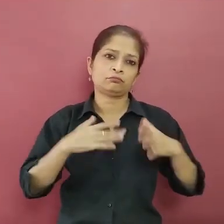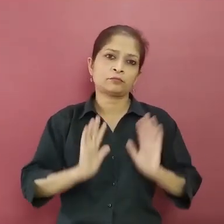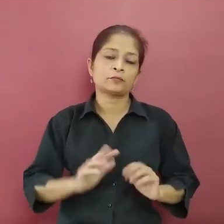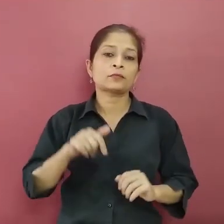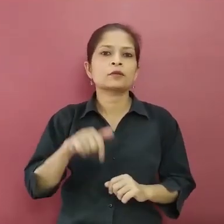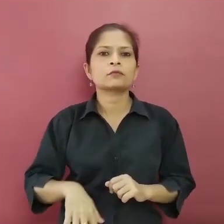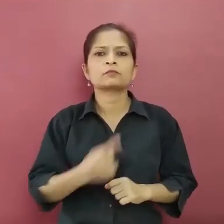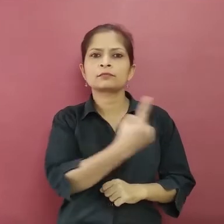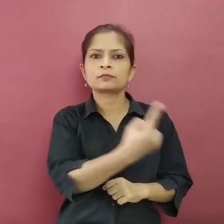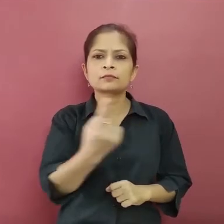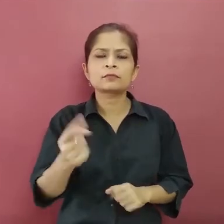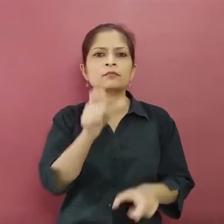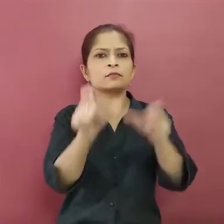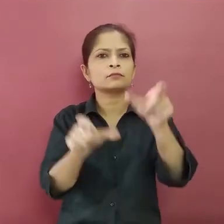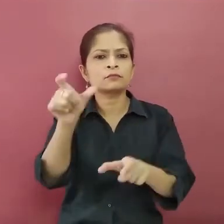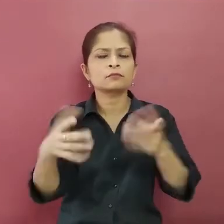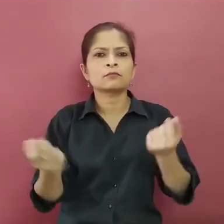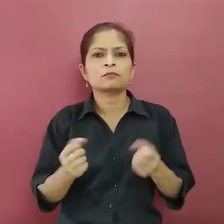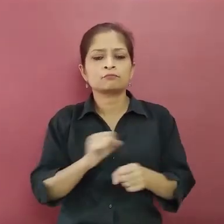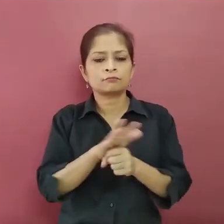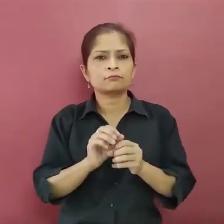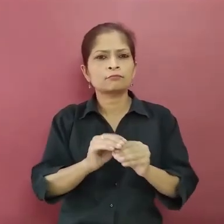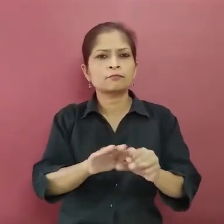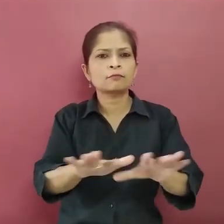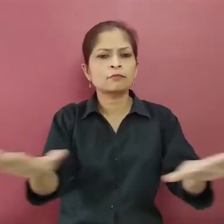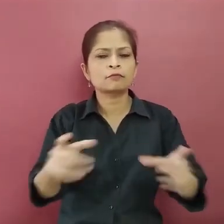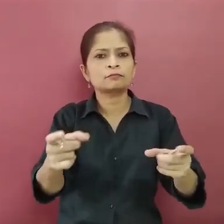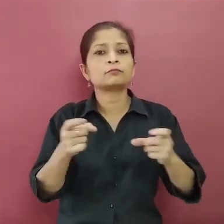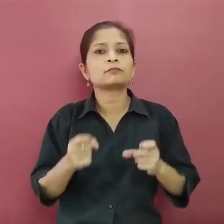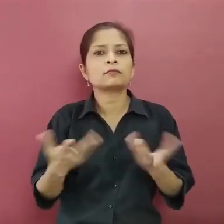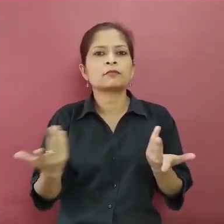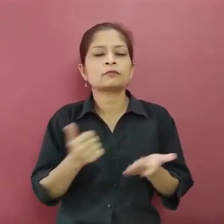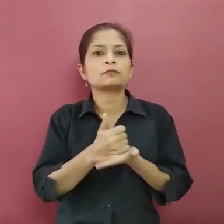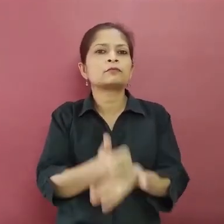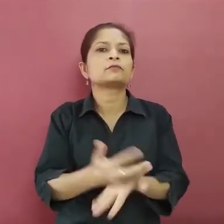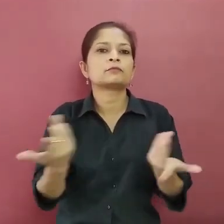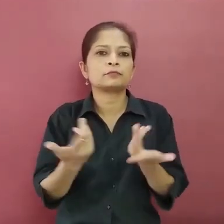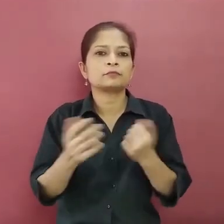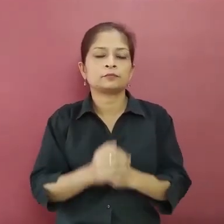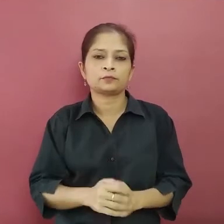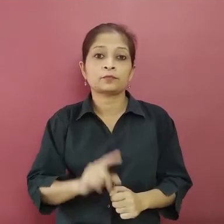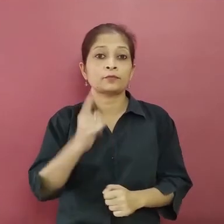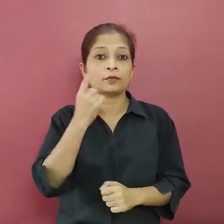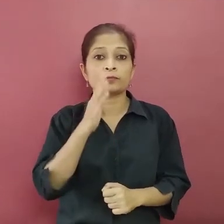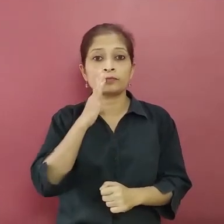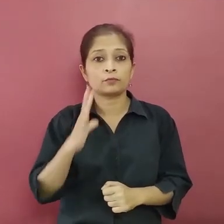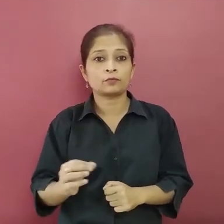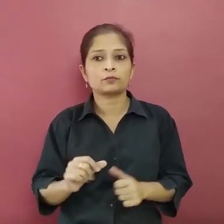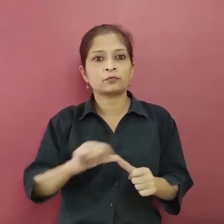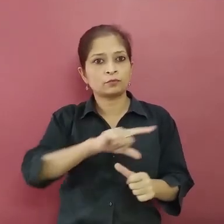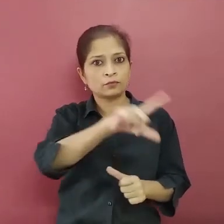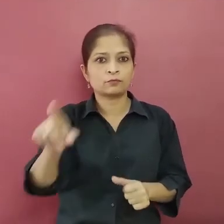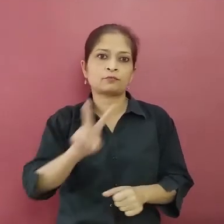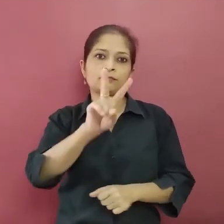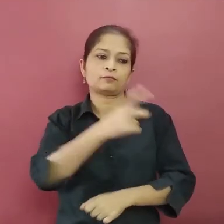that can be taken at an individual level to stop the spread of the disease? First of all, everybody should get vaccinated. Those who are eligible should come